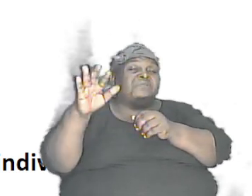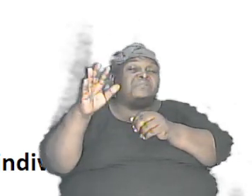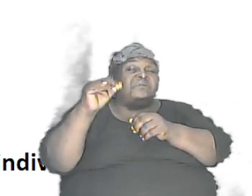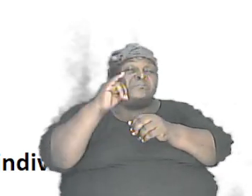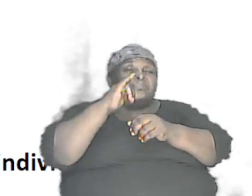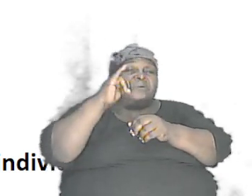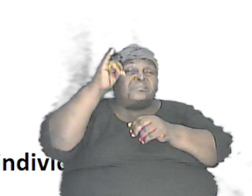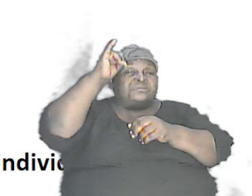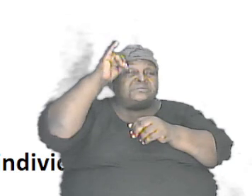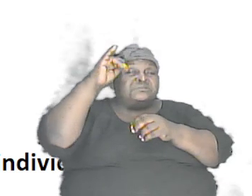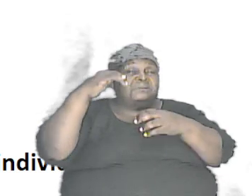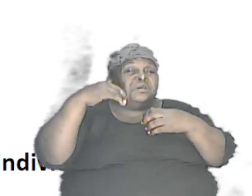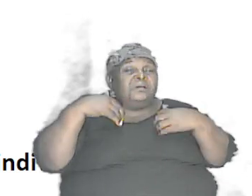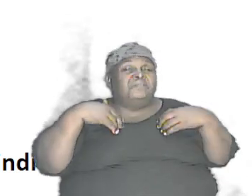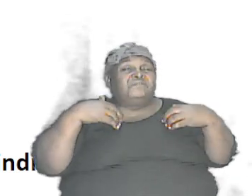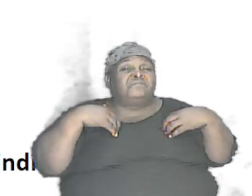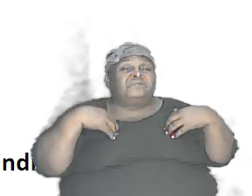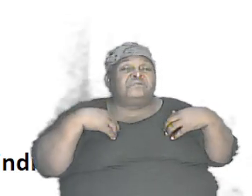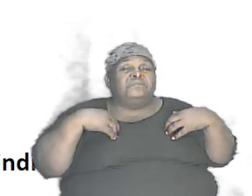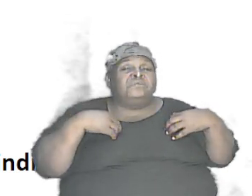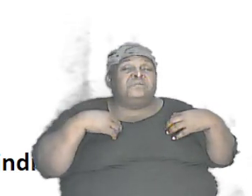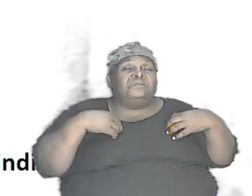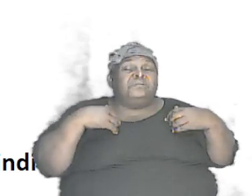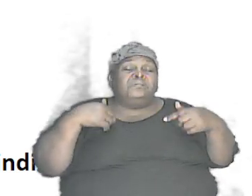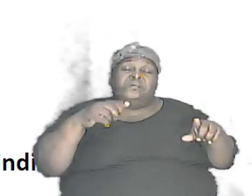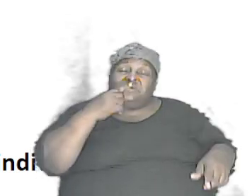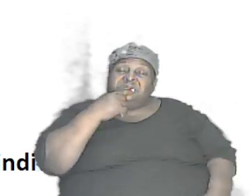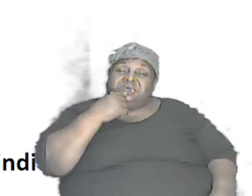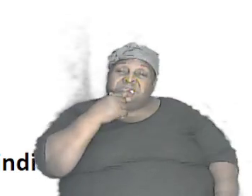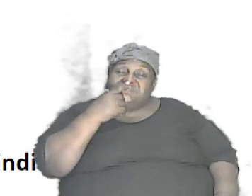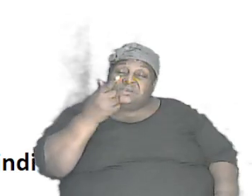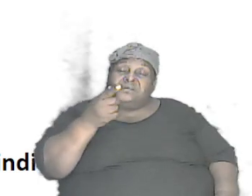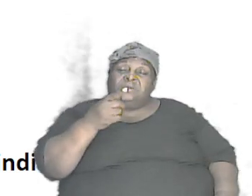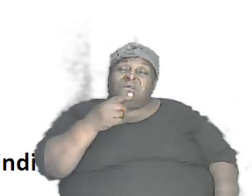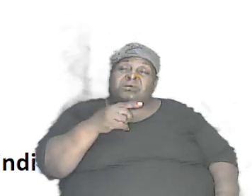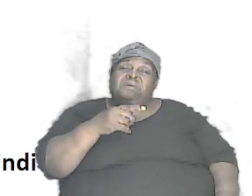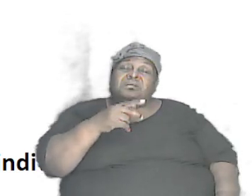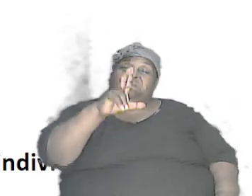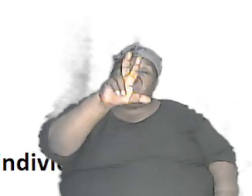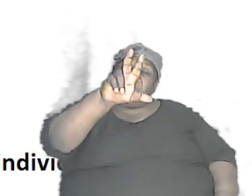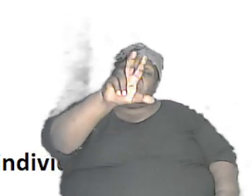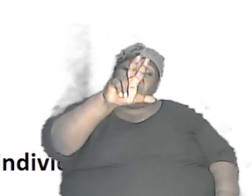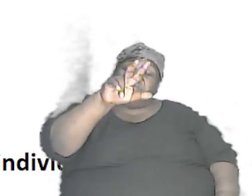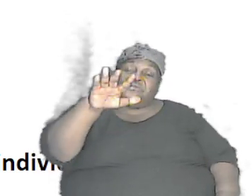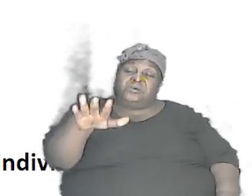us say the parents have another child, the third child.